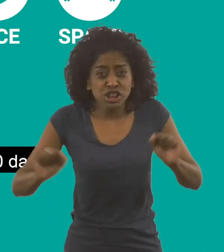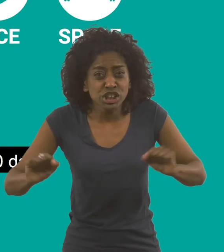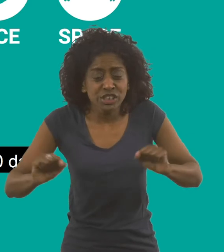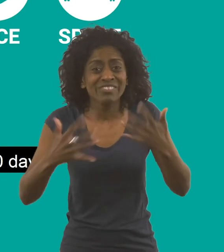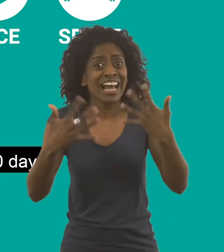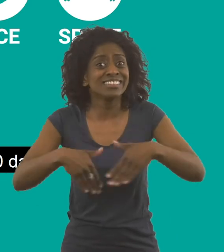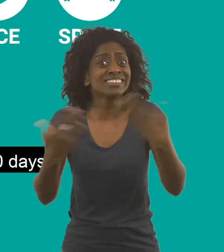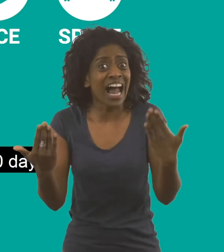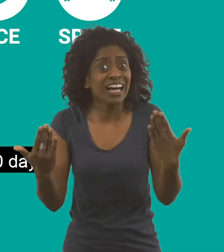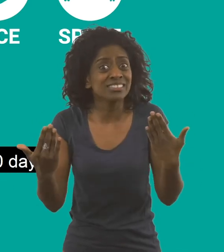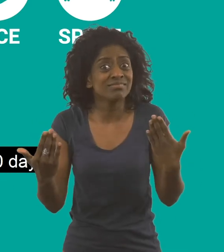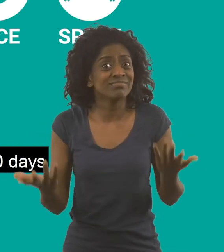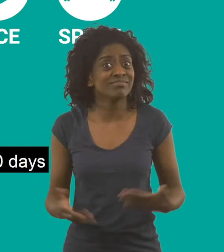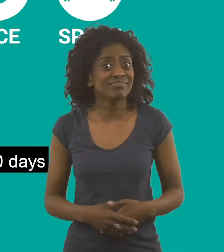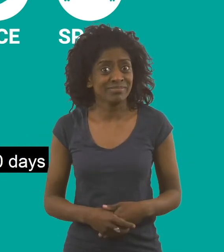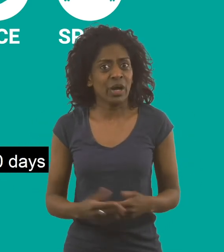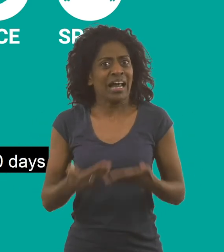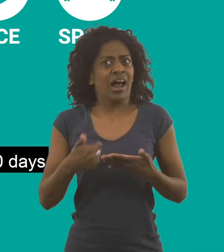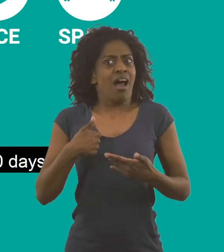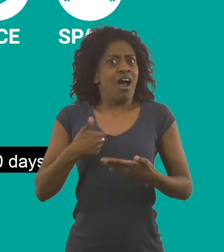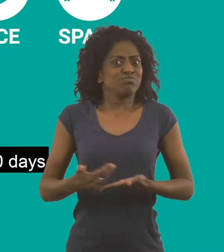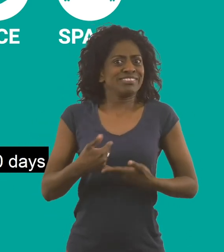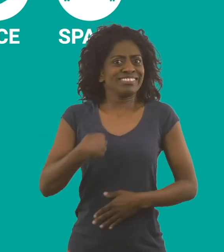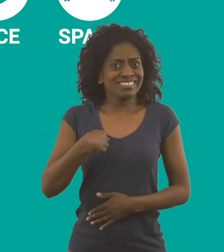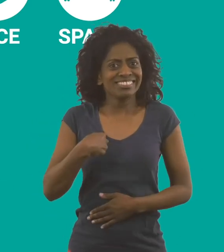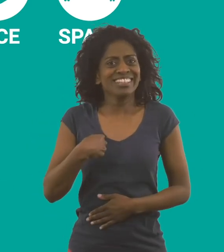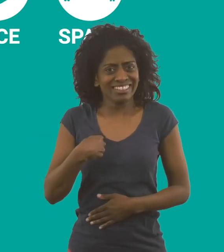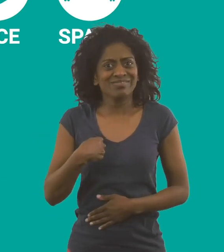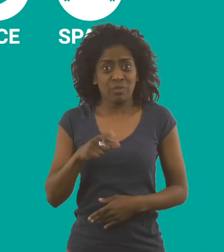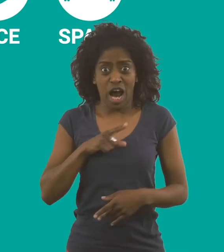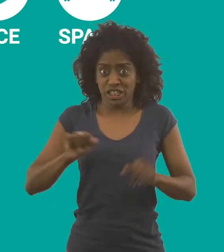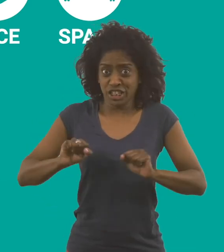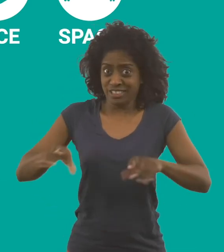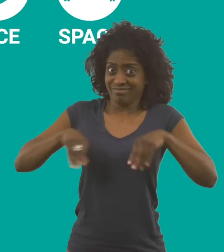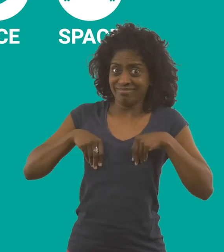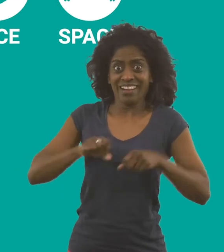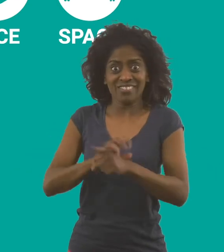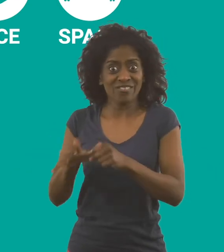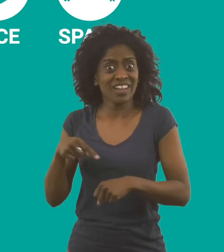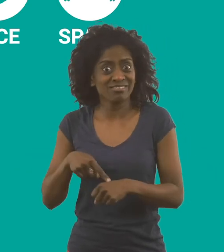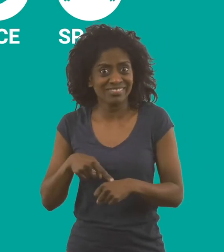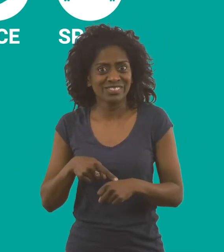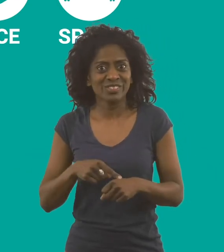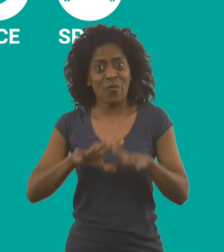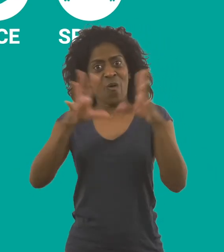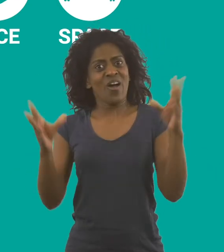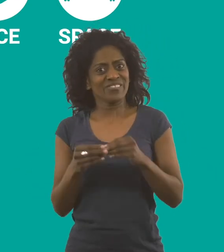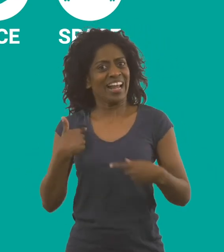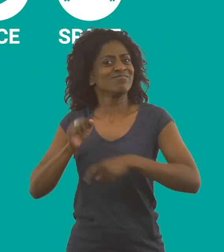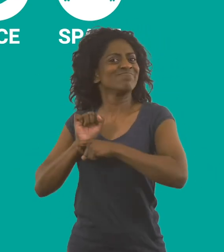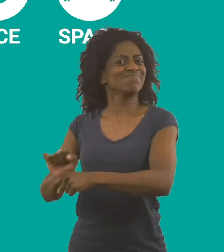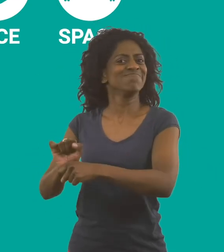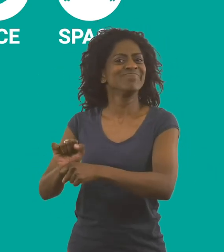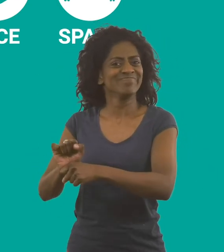altogether and we did not meet each other for 10 days. So it did give me protection because I didn't catch the virus.